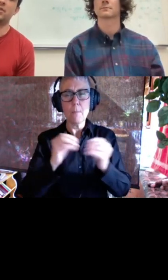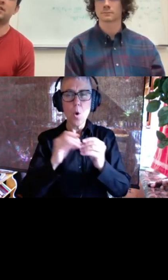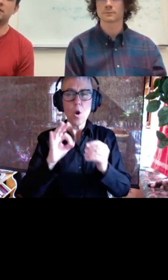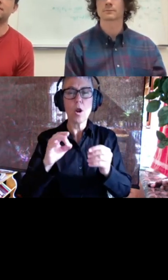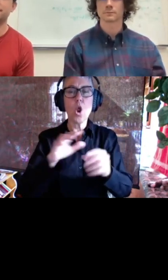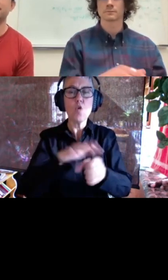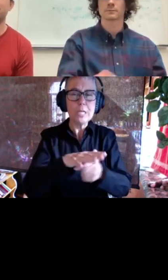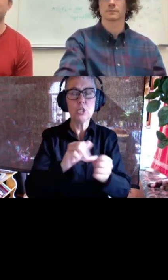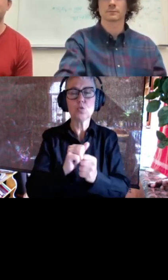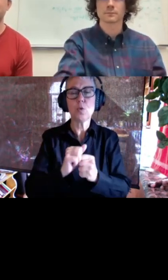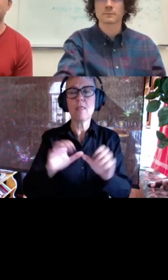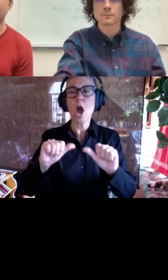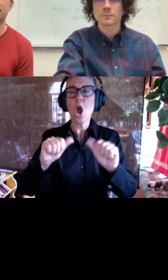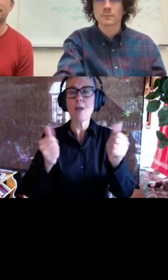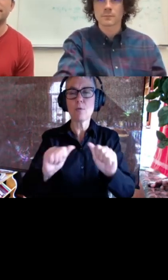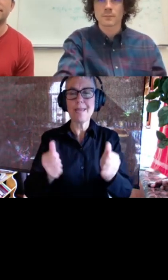flexibility